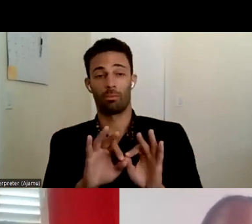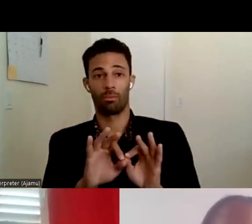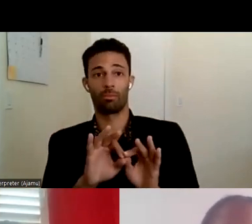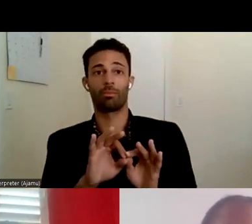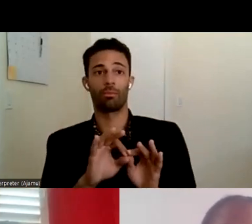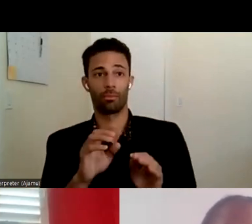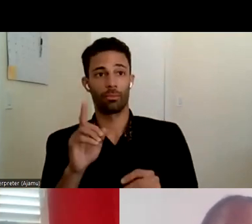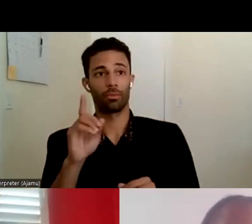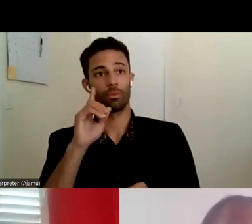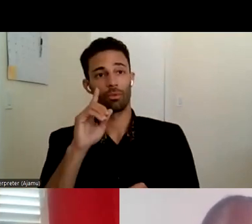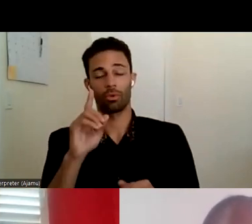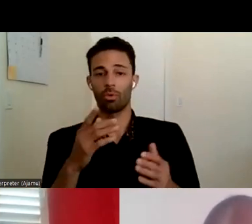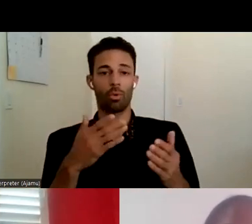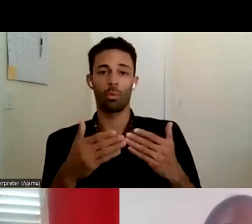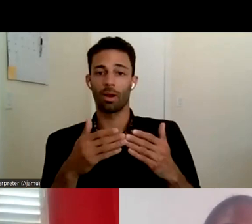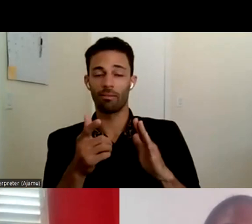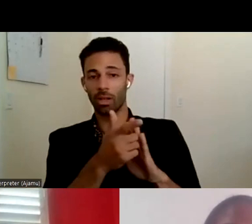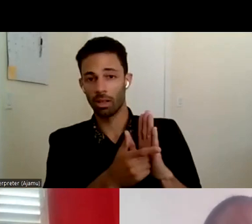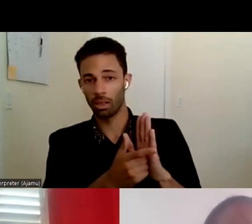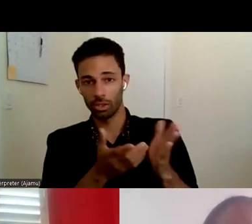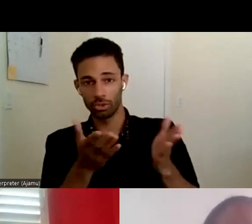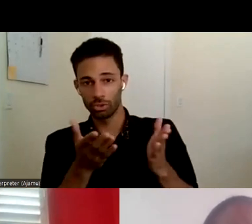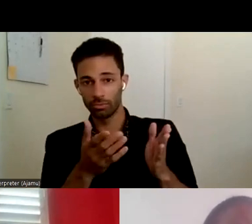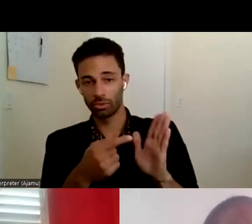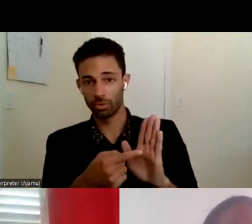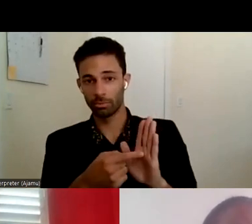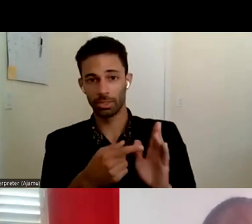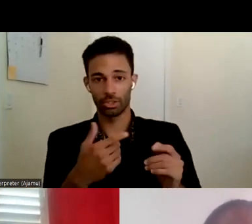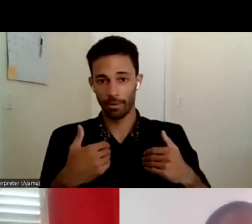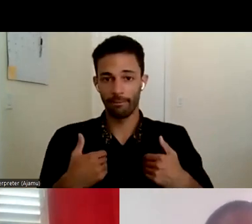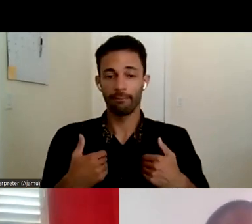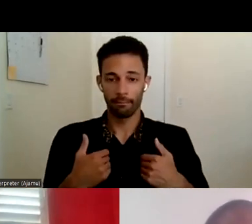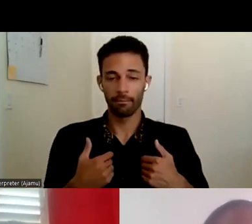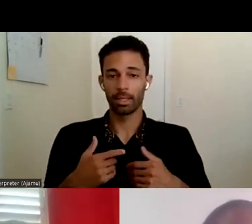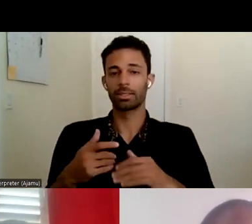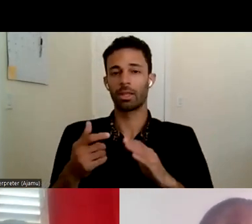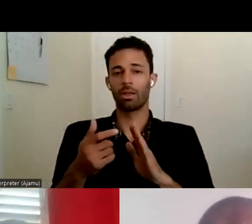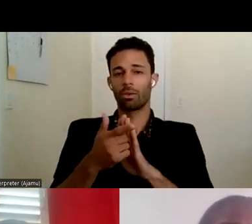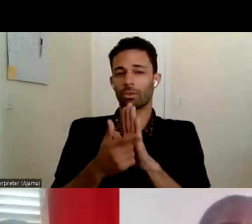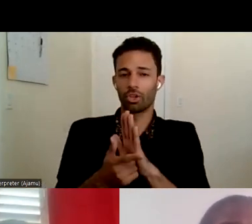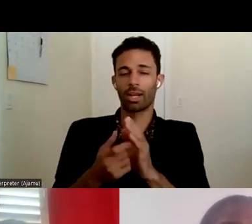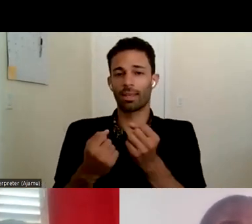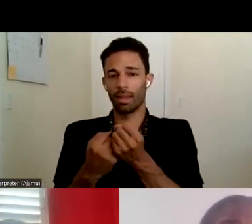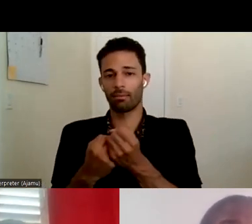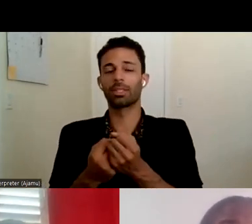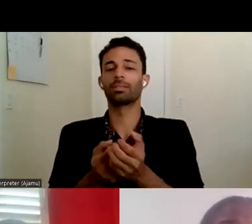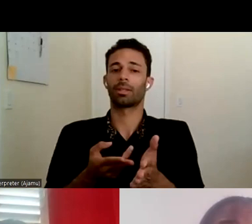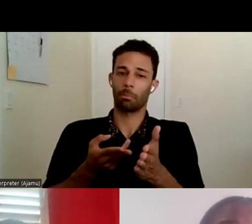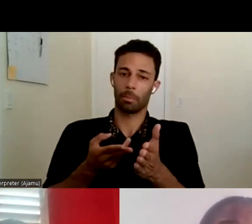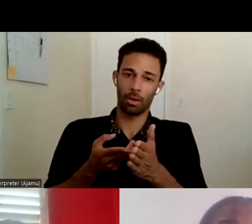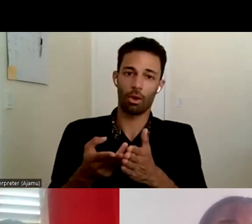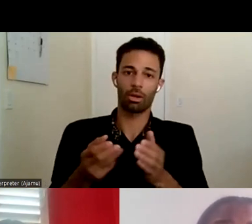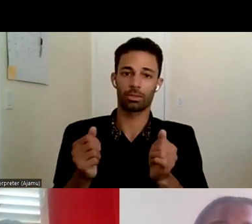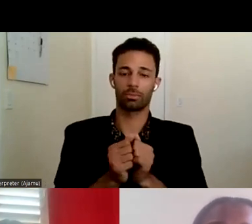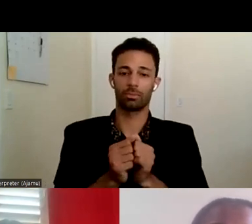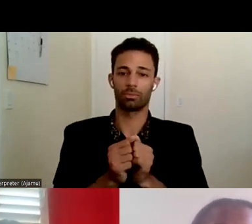whatever legal services representation you had is the attorney and the advocates just being really honest about the